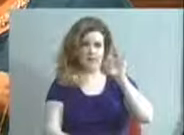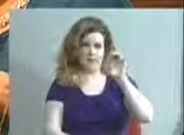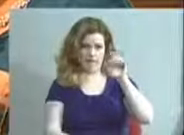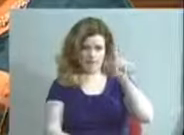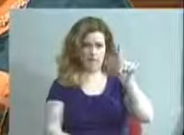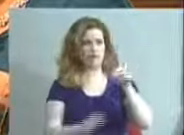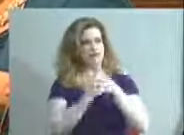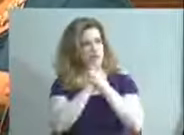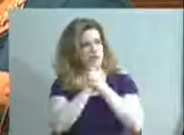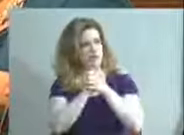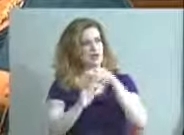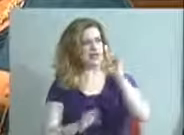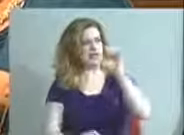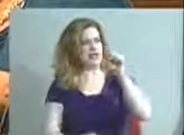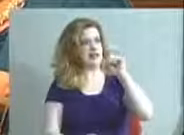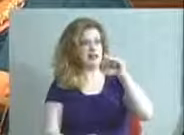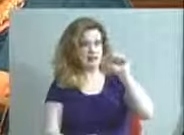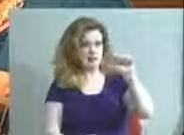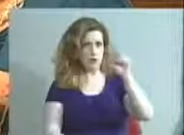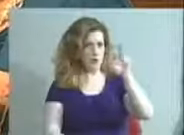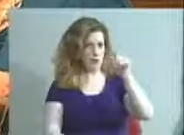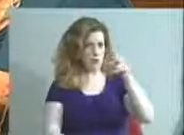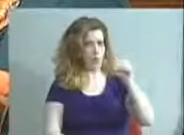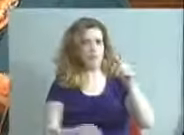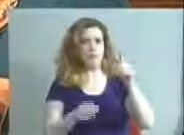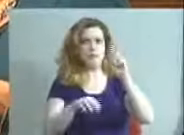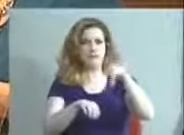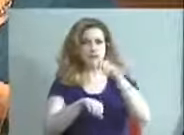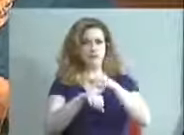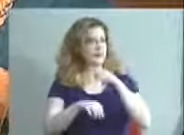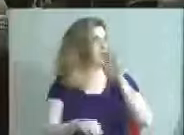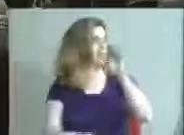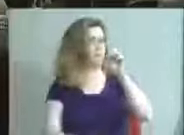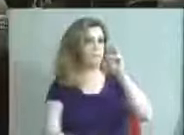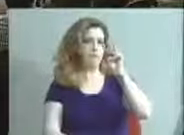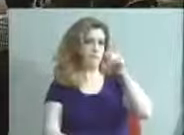Lisa Wathen, principal of Bowen Elementary School.